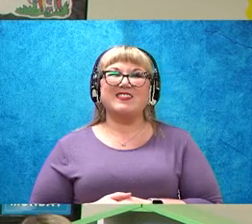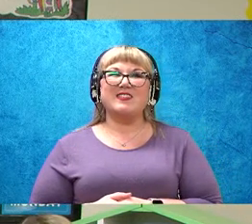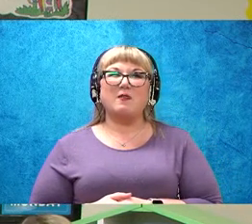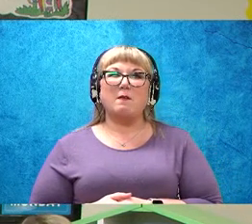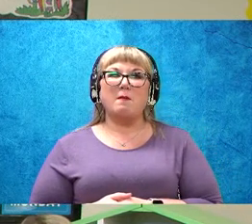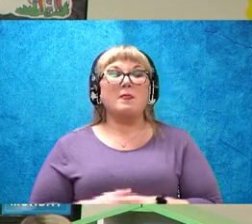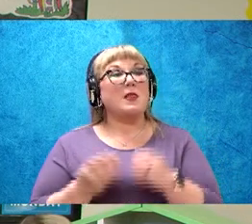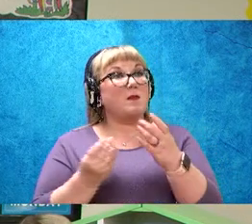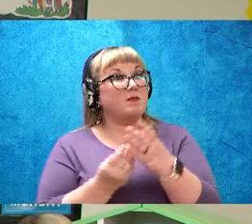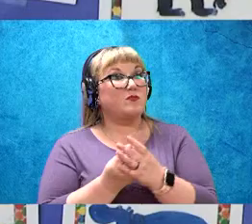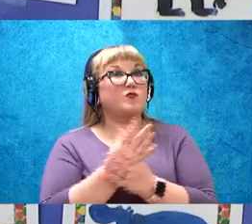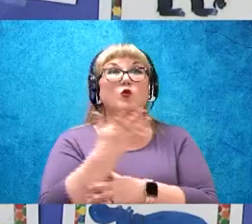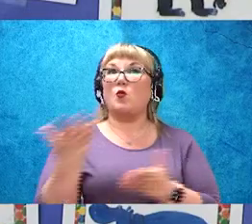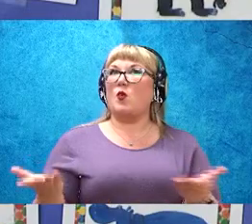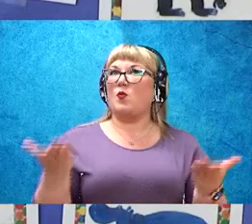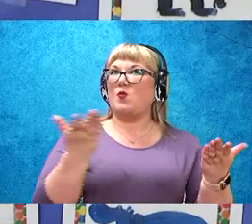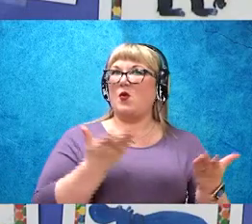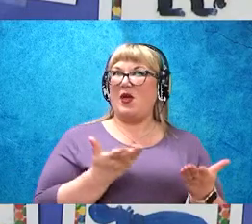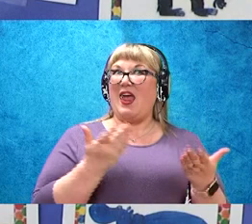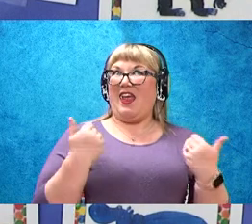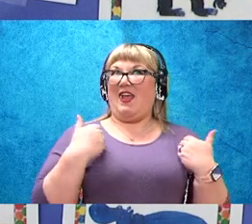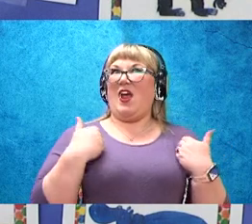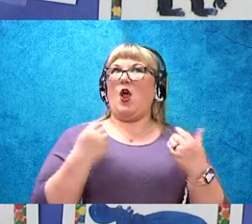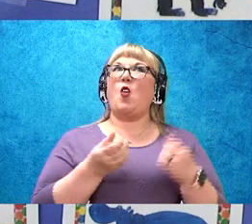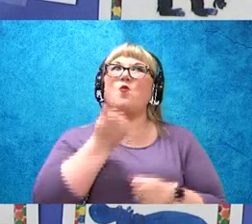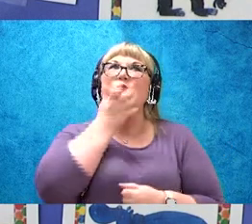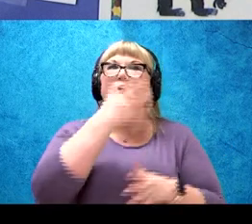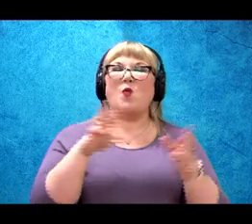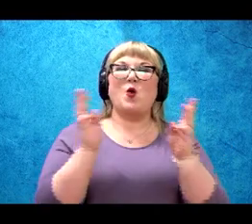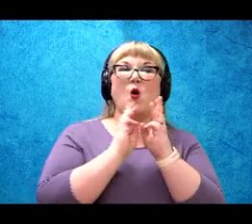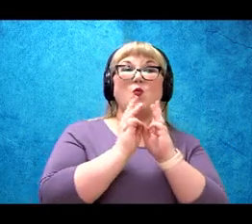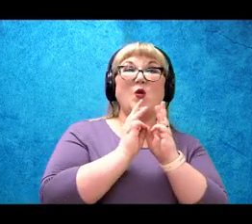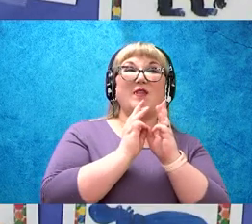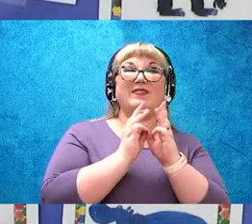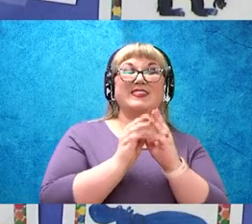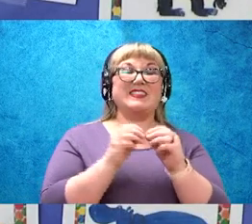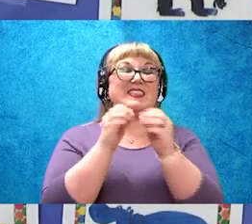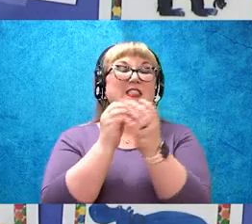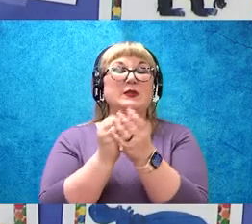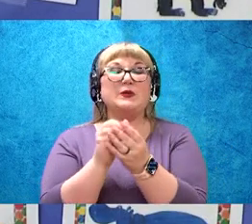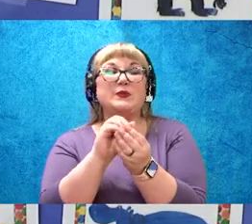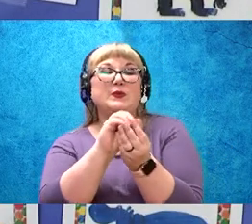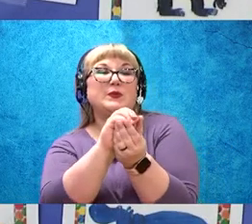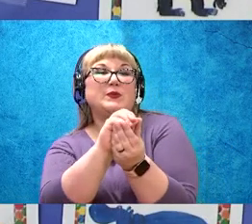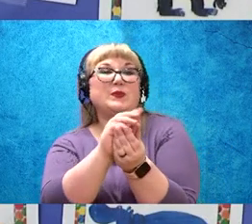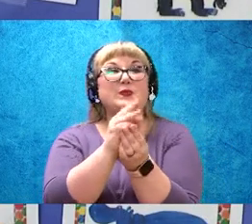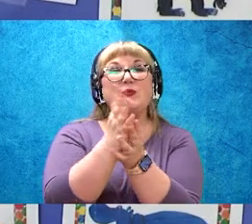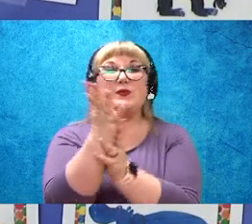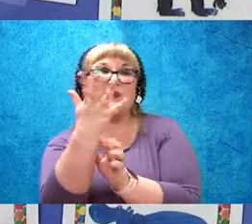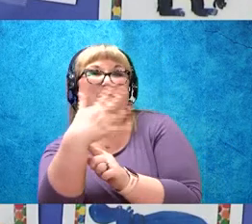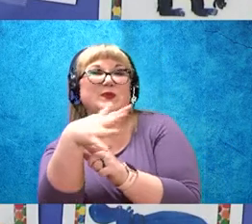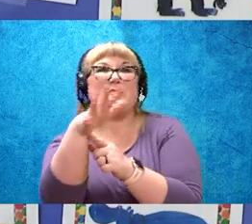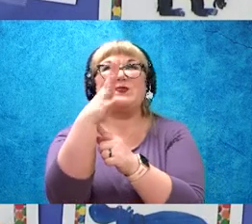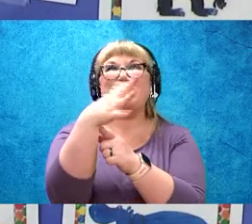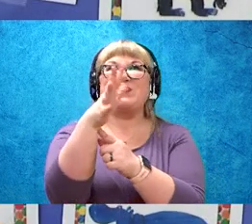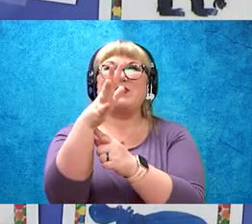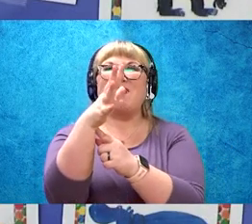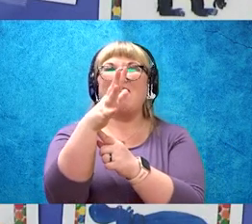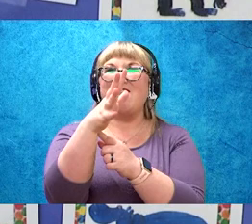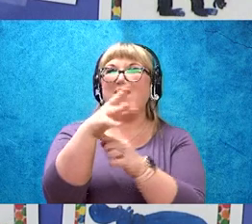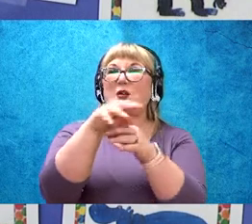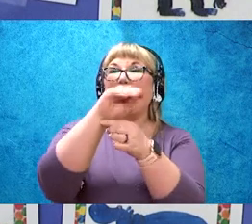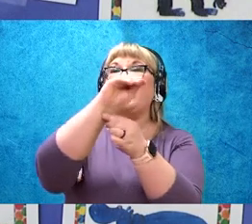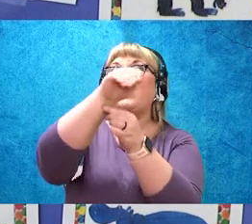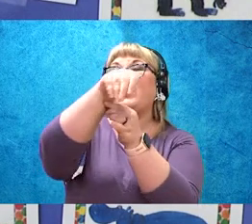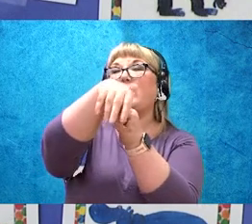Spring brings warmer weather. The leaf buds open. Soon the maple tree grows floppy